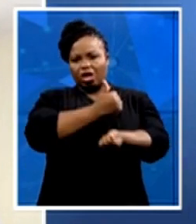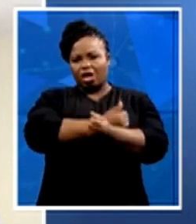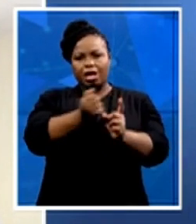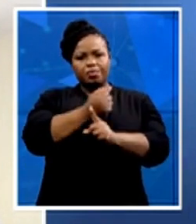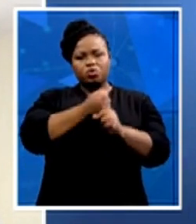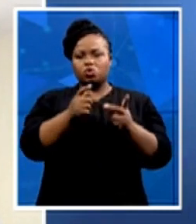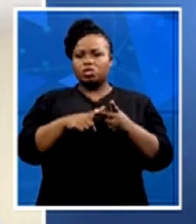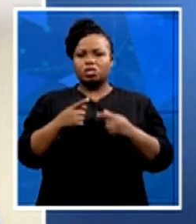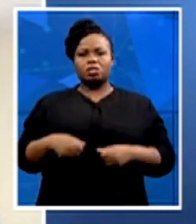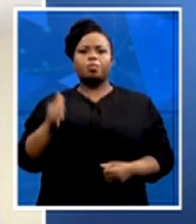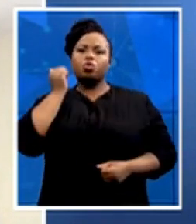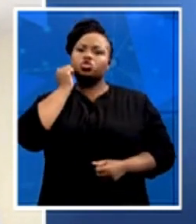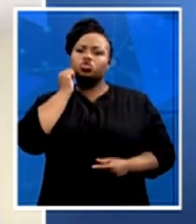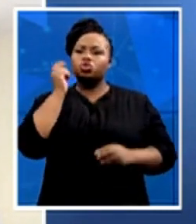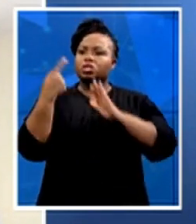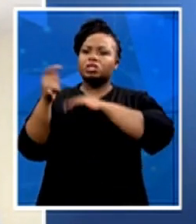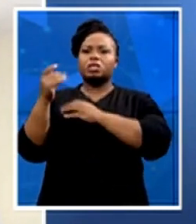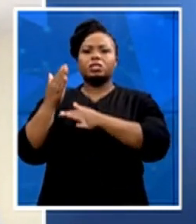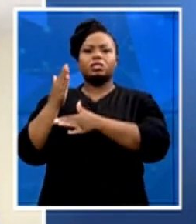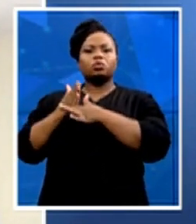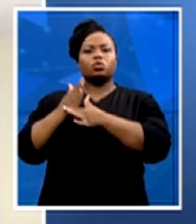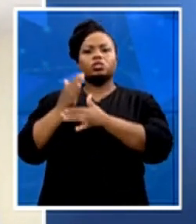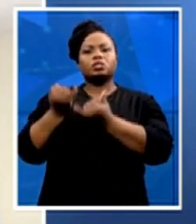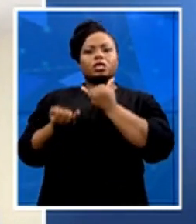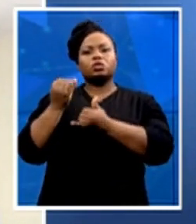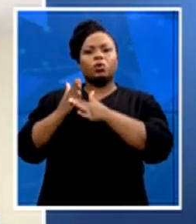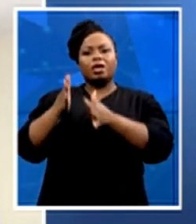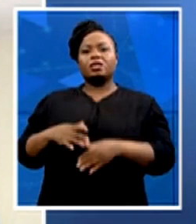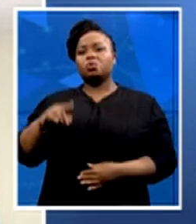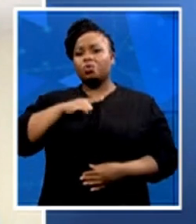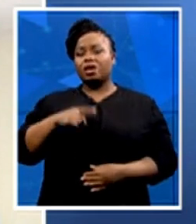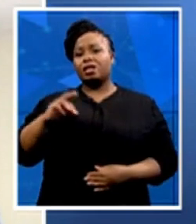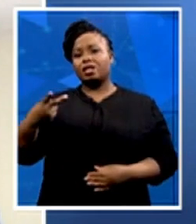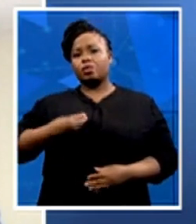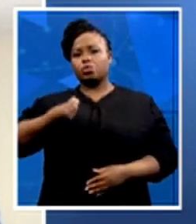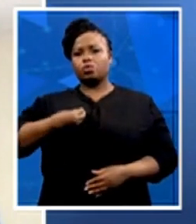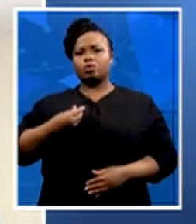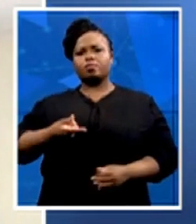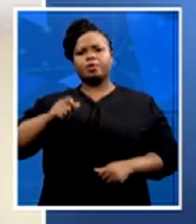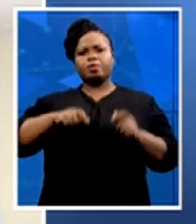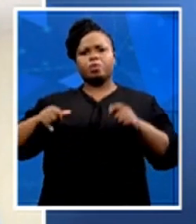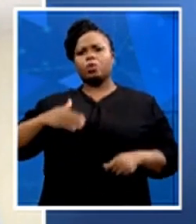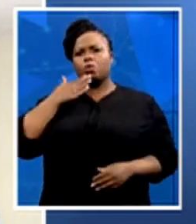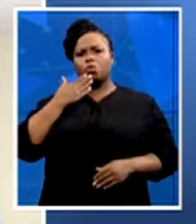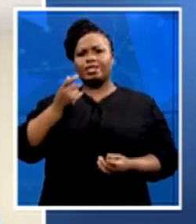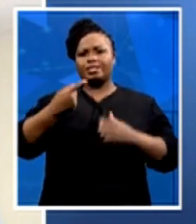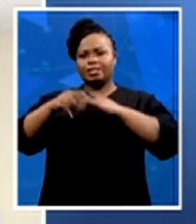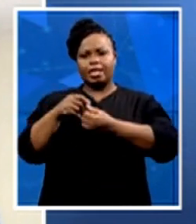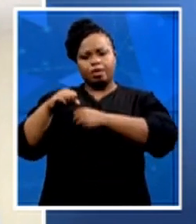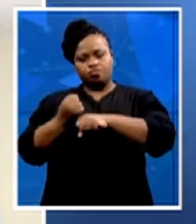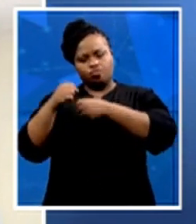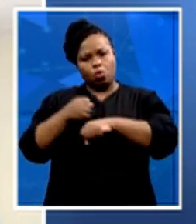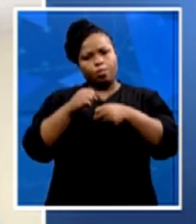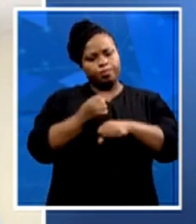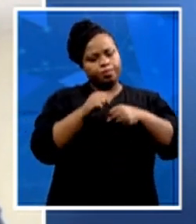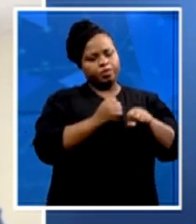this in the SAPC. There were young people from Shulhuwe who were setting rooms in order to keep their family alive, in order to